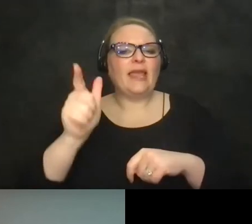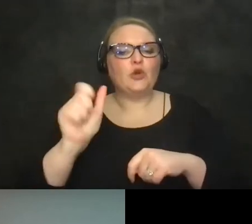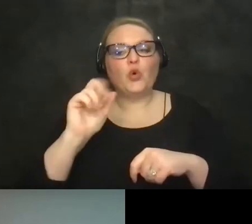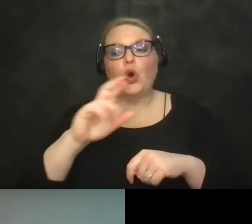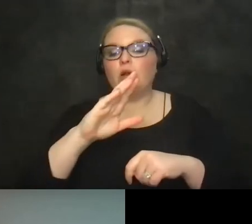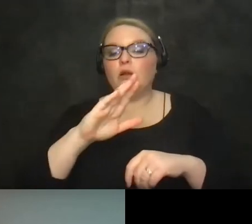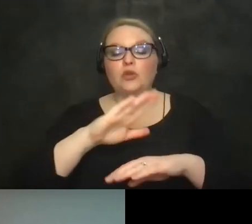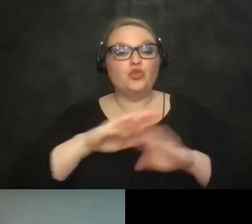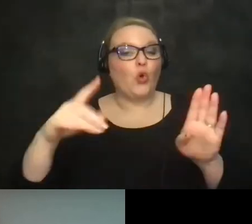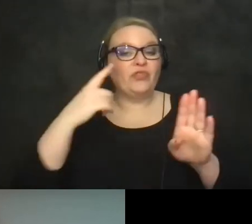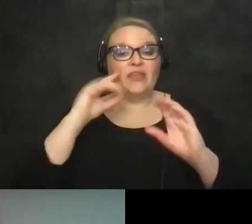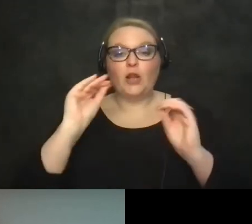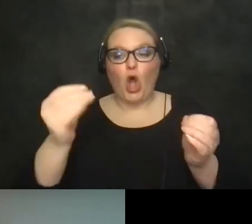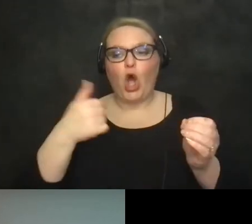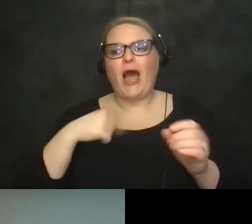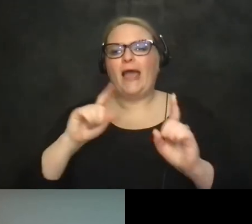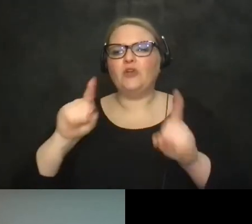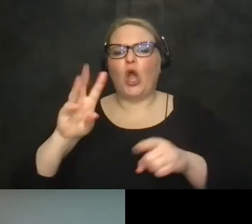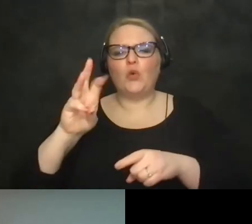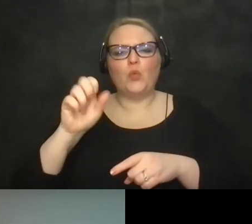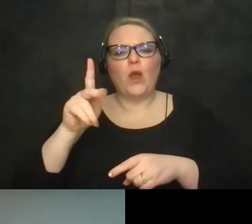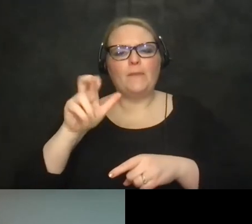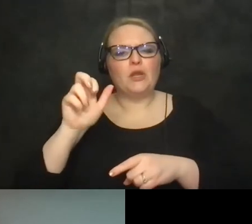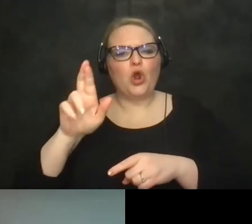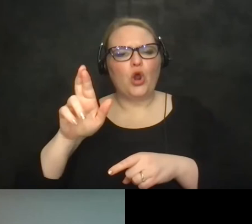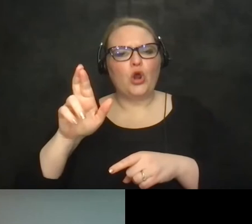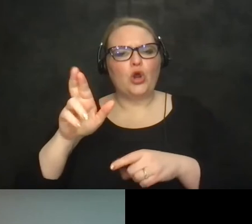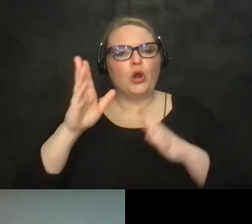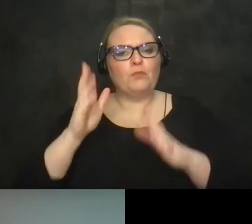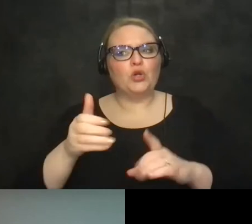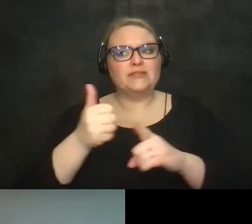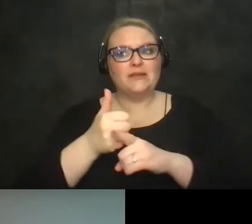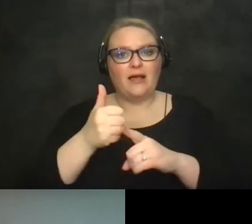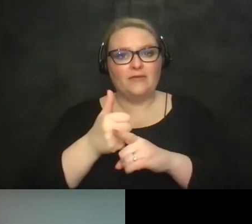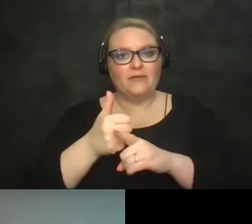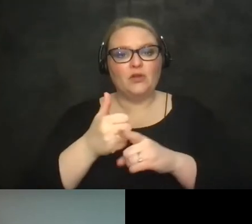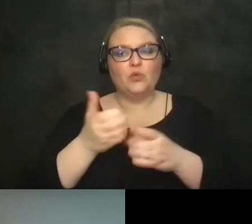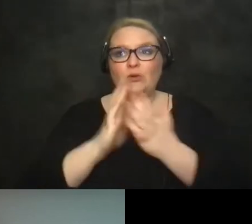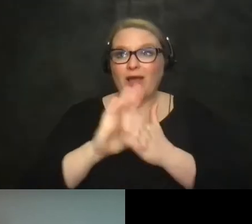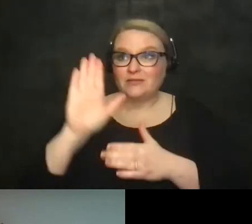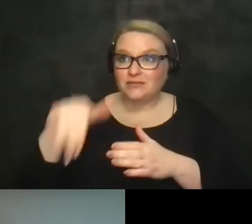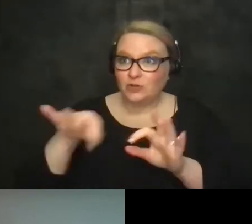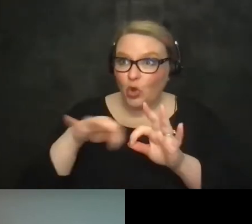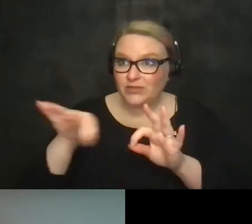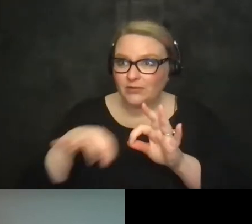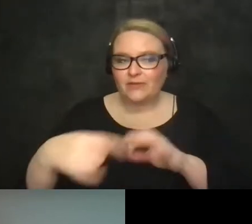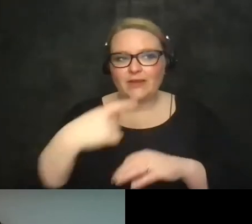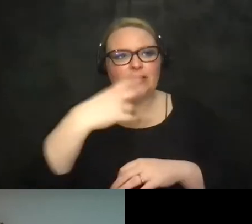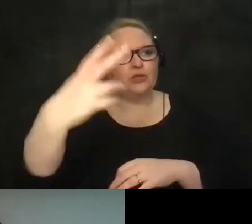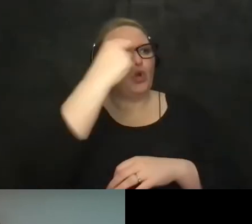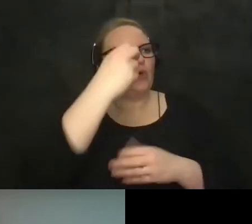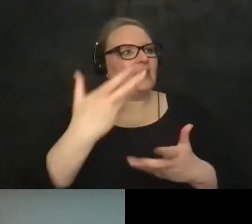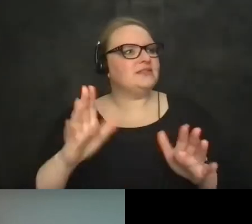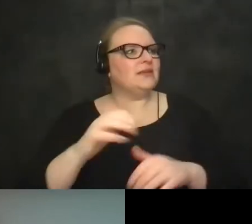actually attended webinars before where someone has asked is there closed captioning and they just said no there isn't